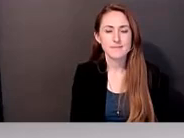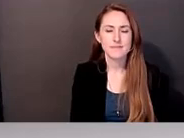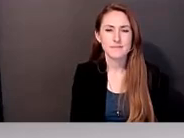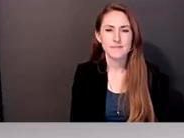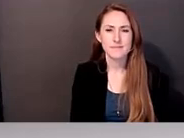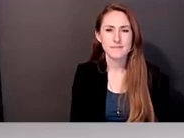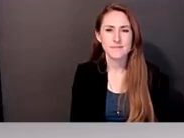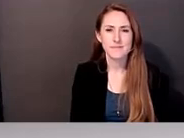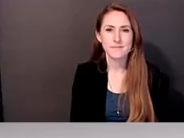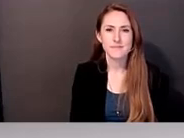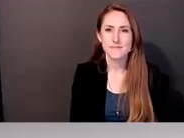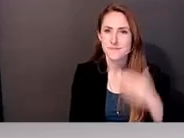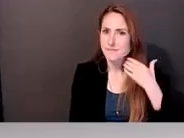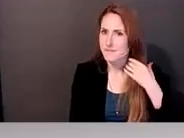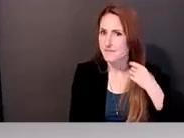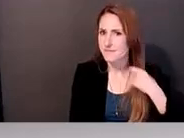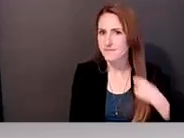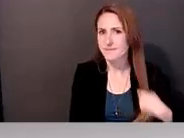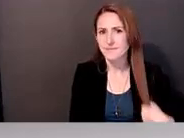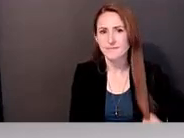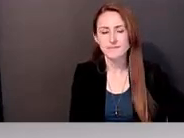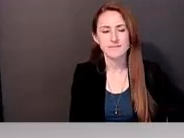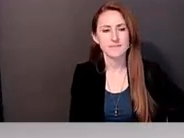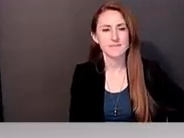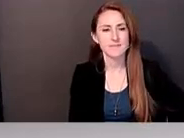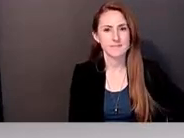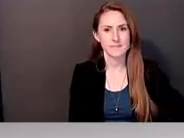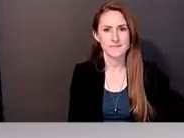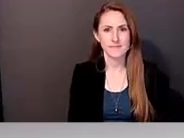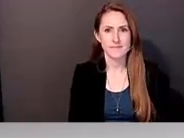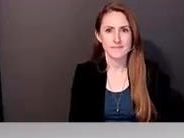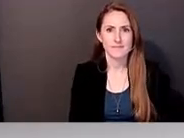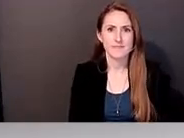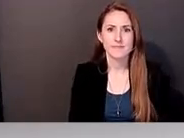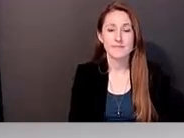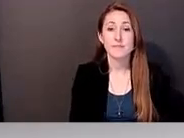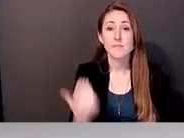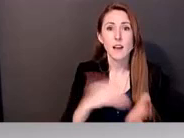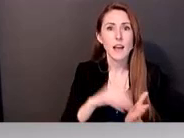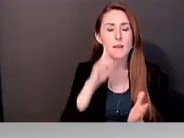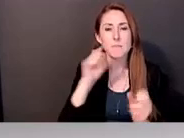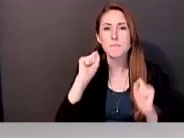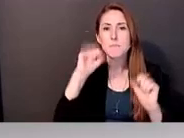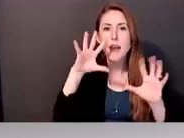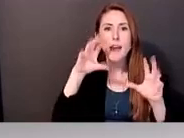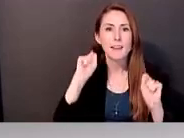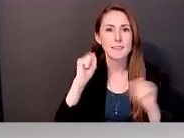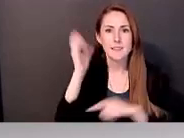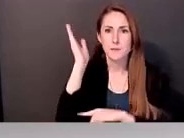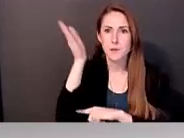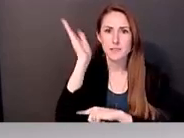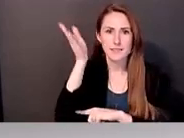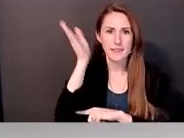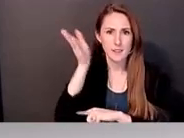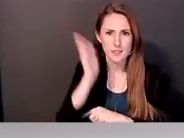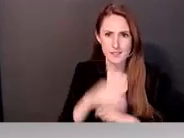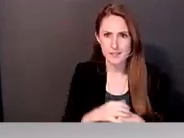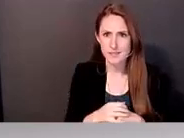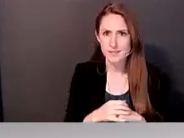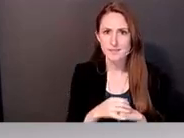Okay. So, once again, another fantastic session. We did